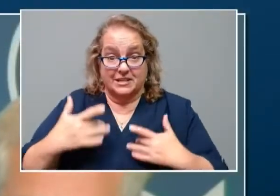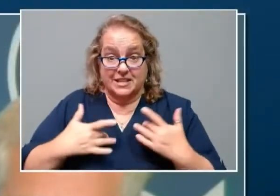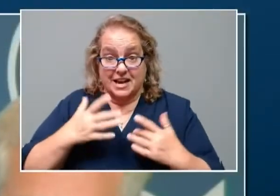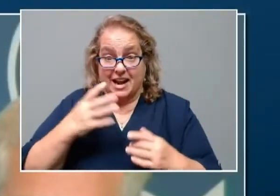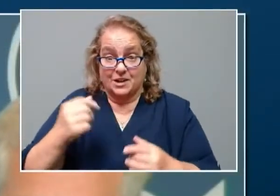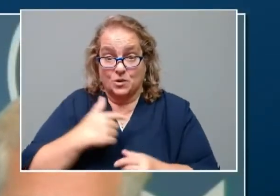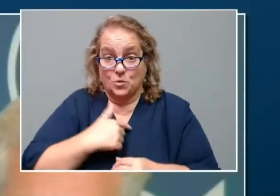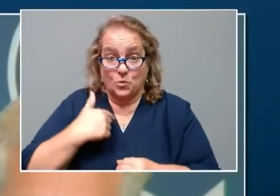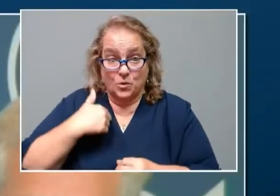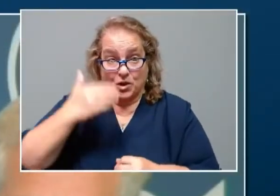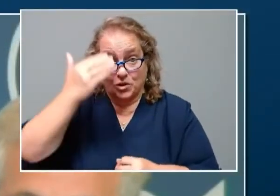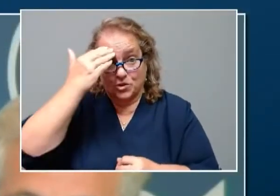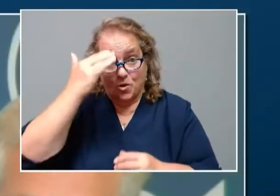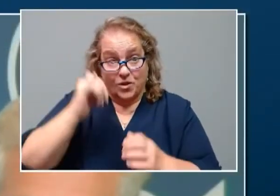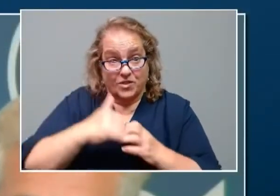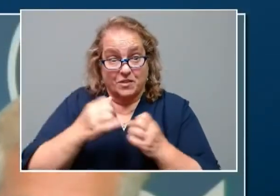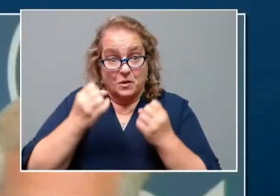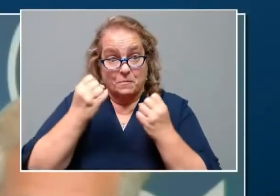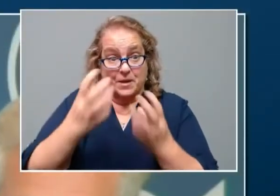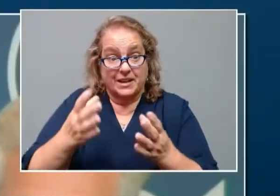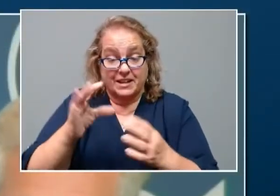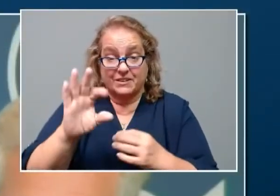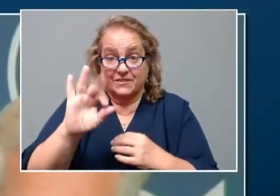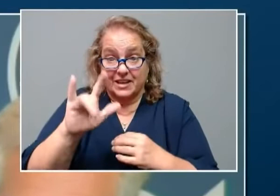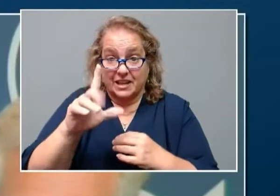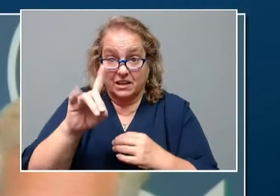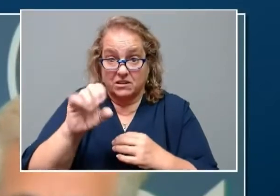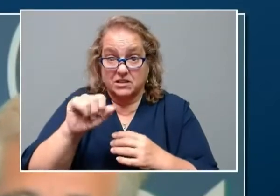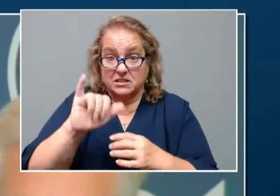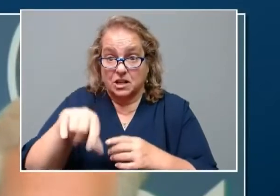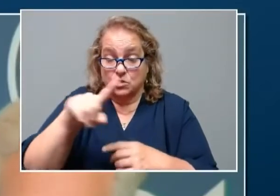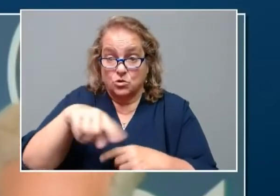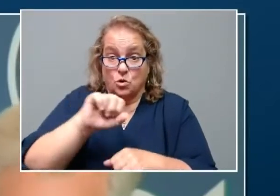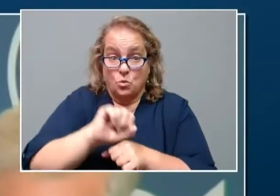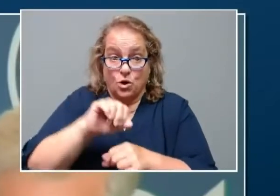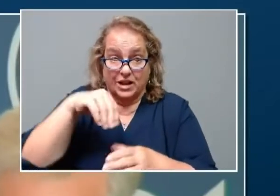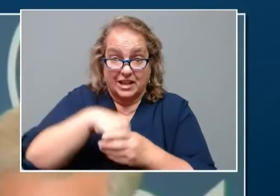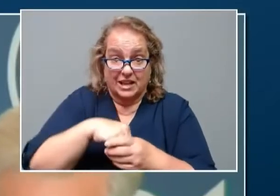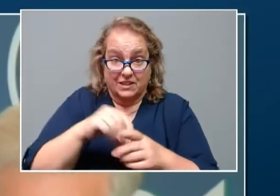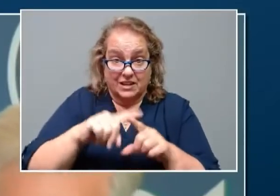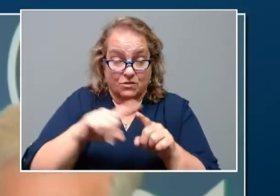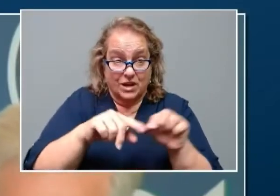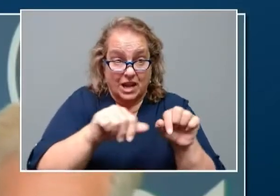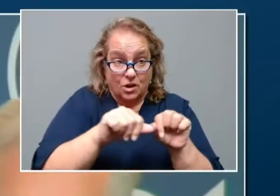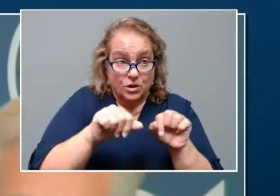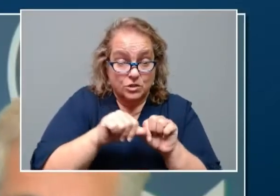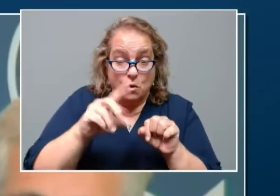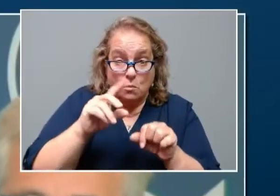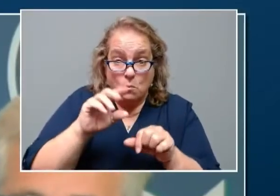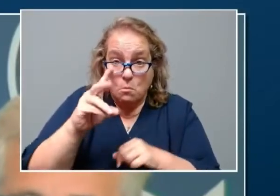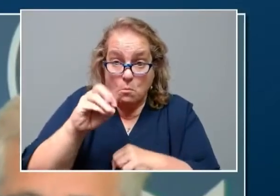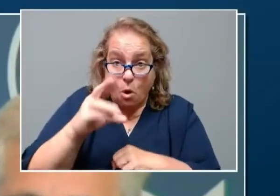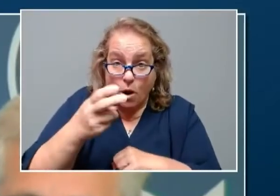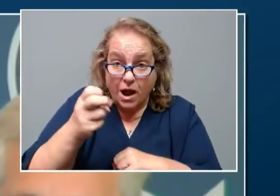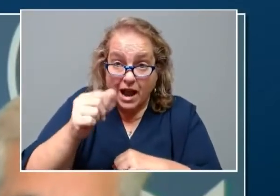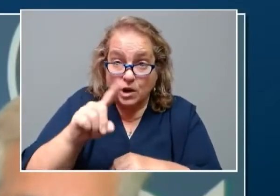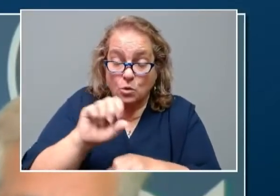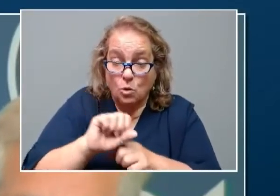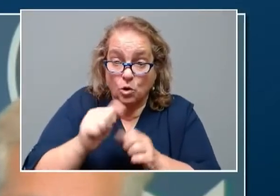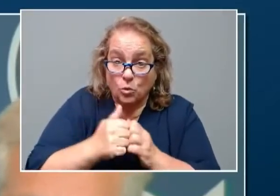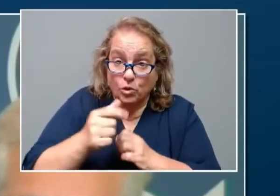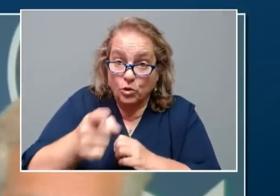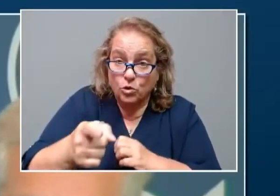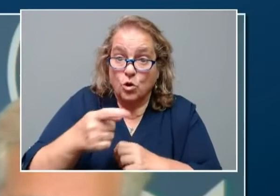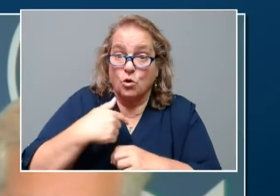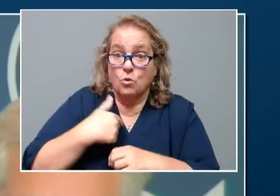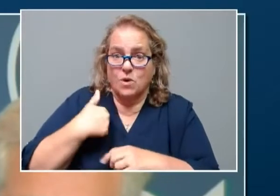the number of fields that you all work in, that through Moorhead, working with you, we've got an impact all over